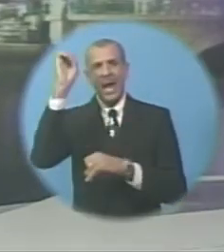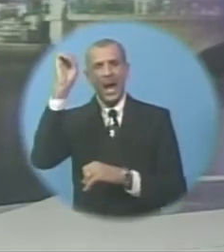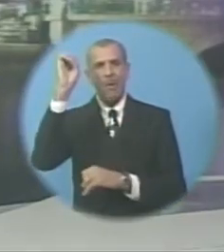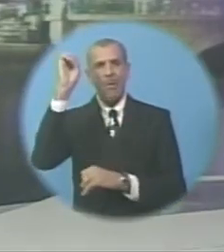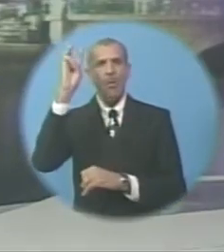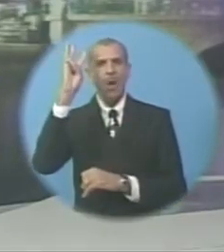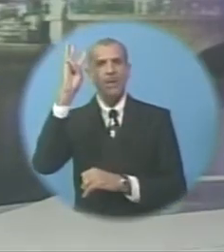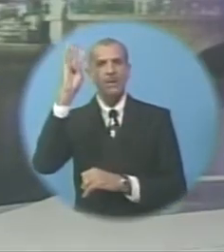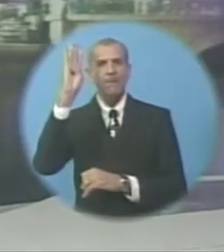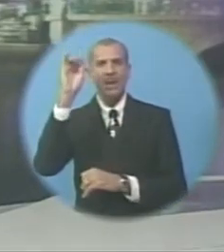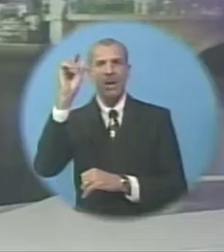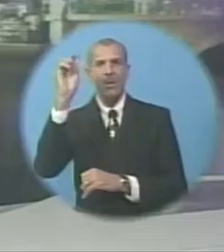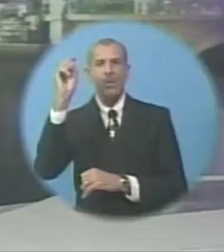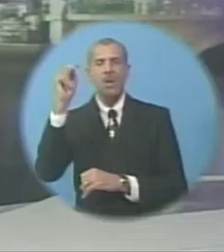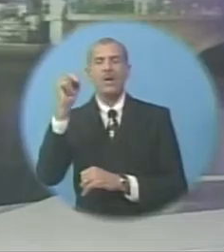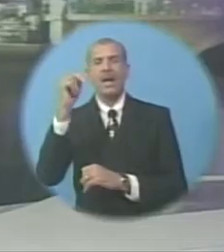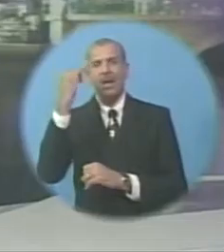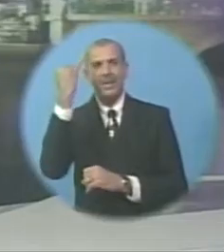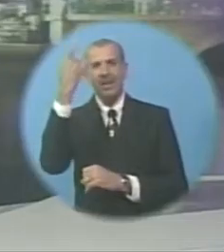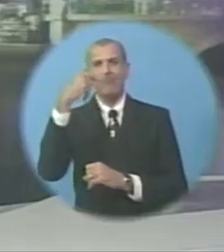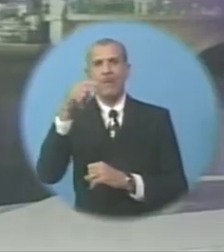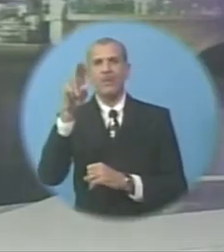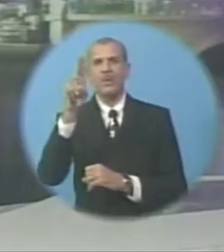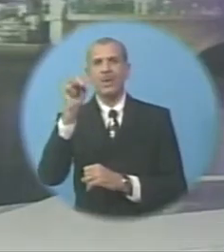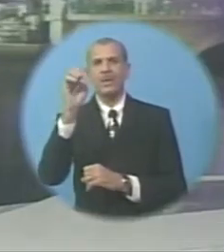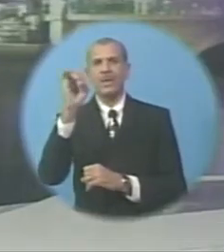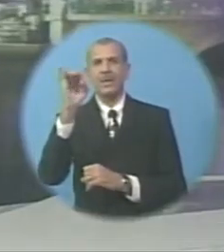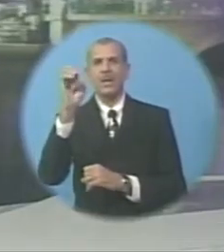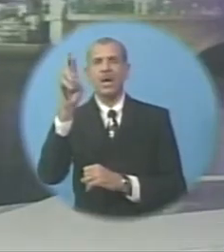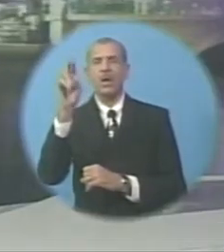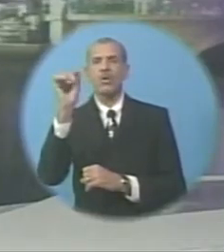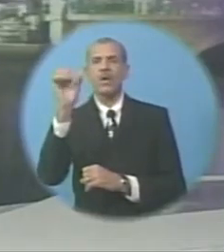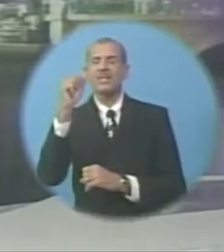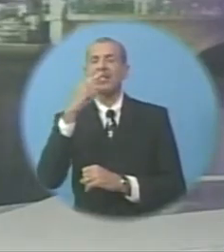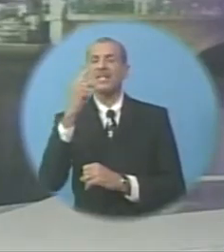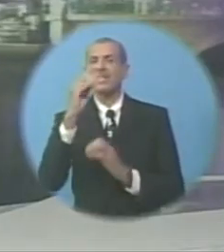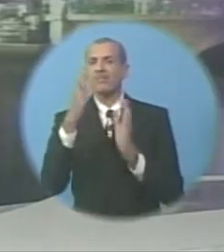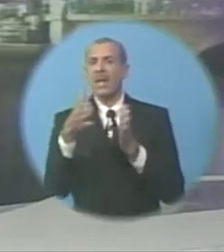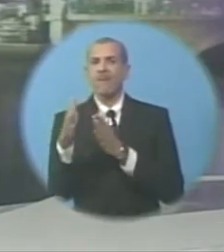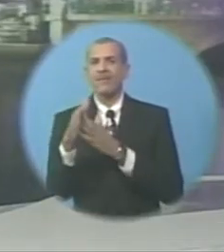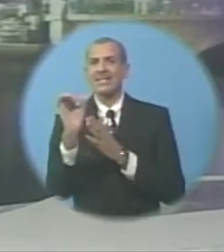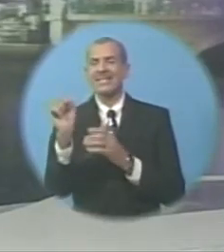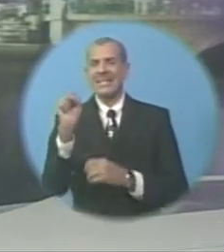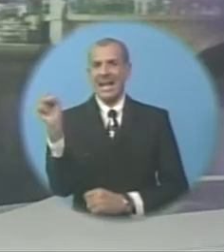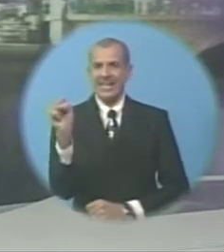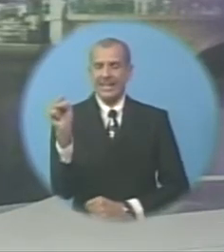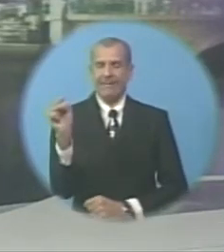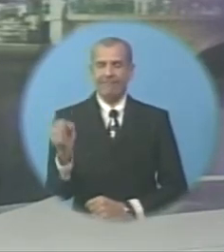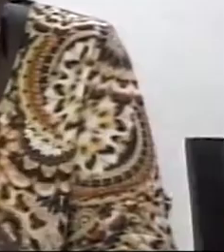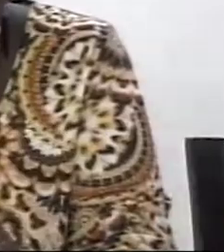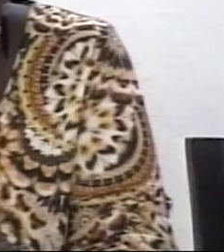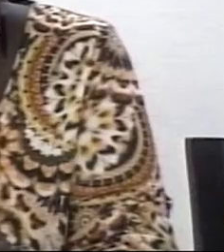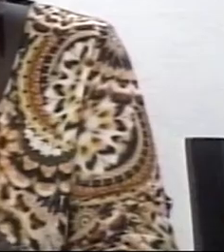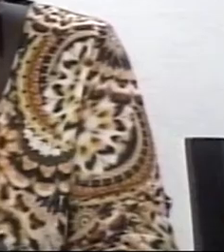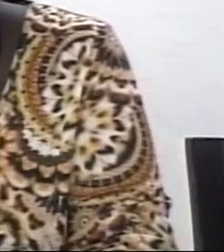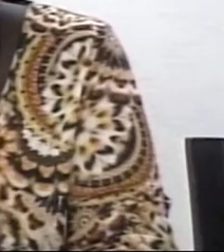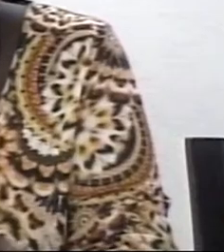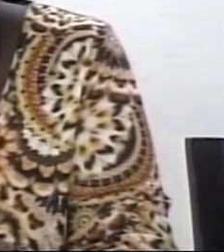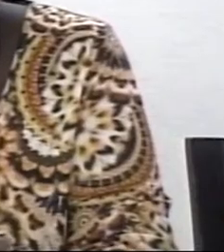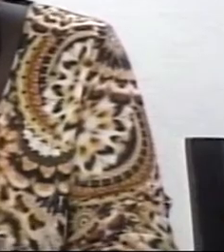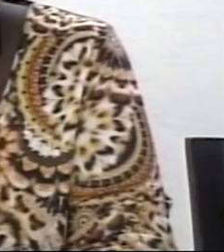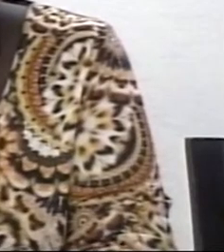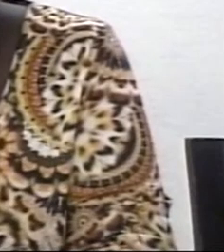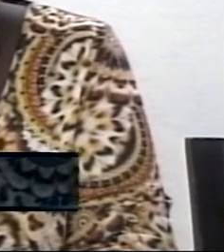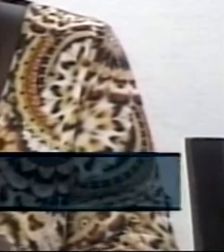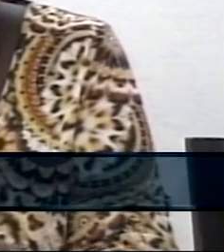is the brainchild of Undine Rouse of Unis International. And that parade is slated for Saturday. The parade is supposed to be held